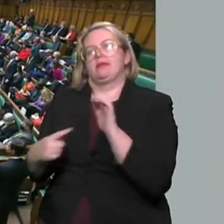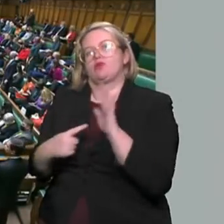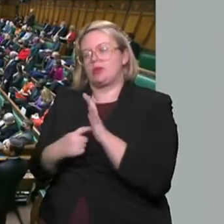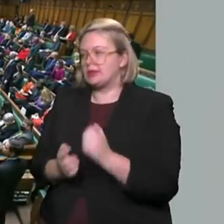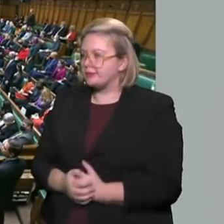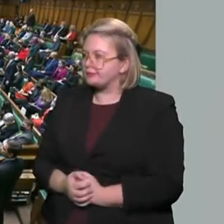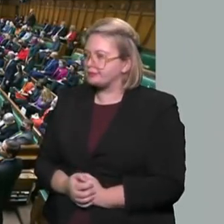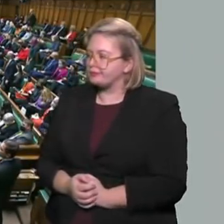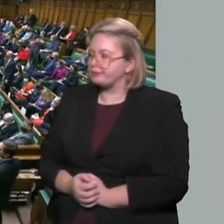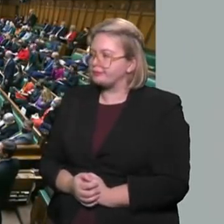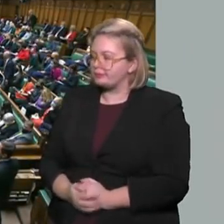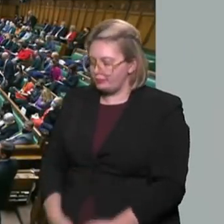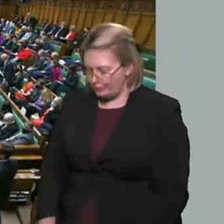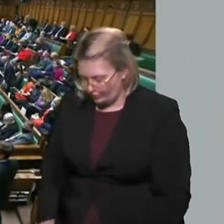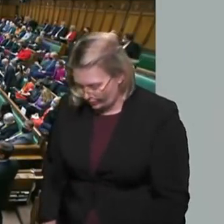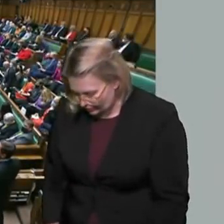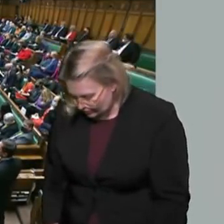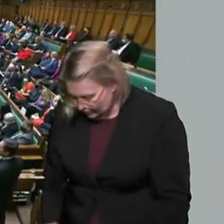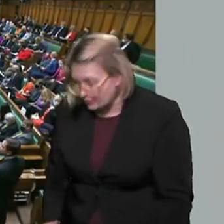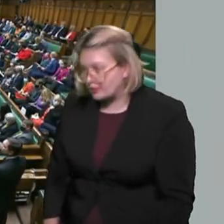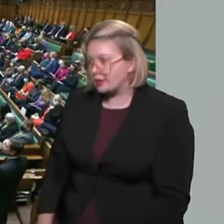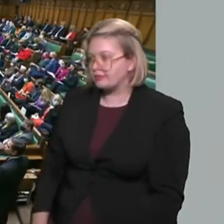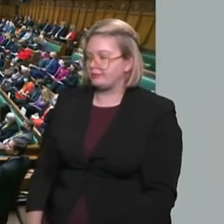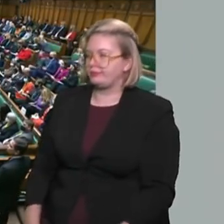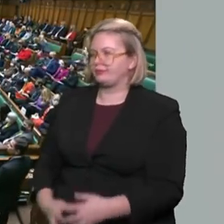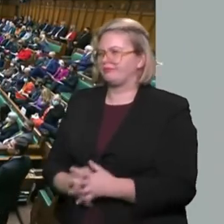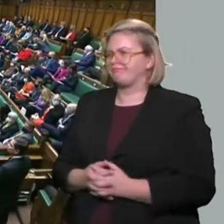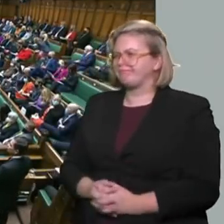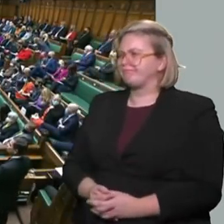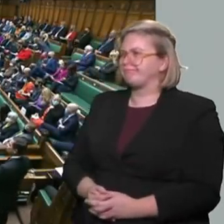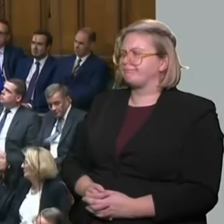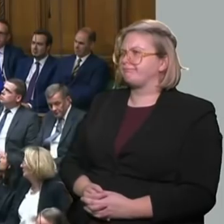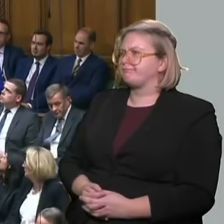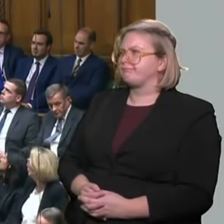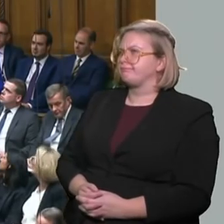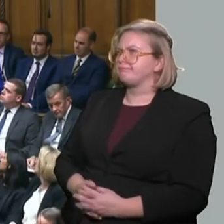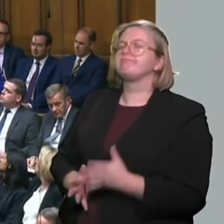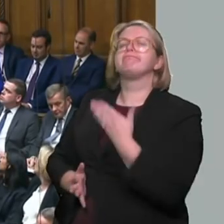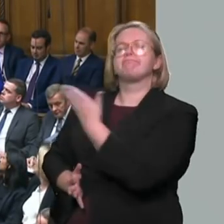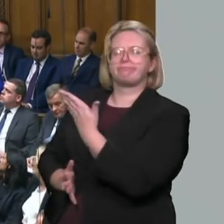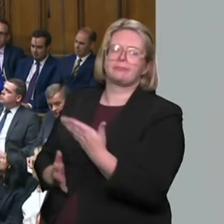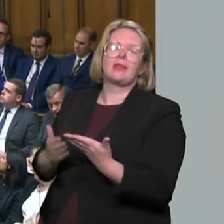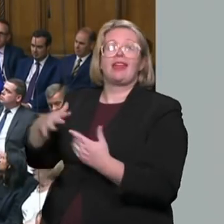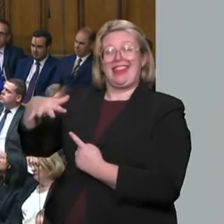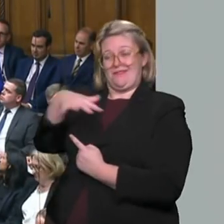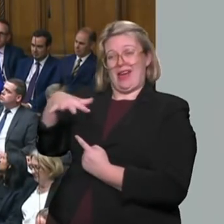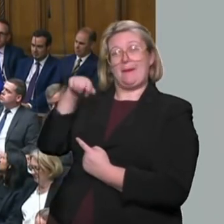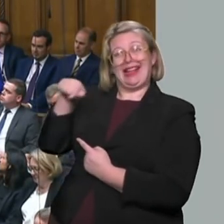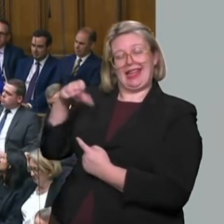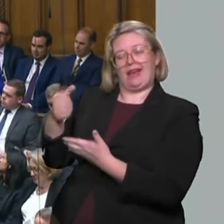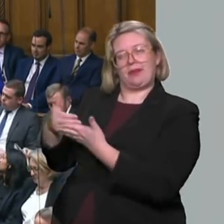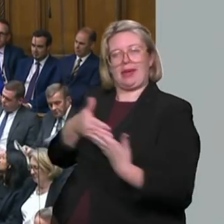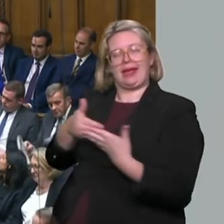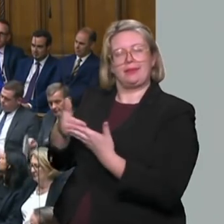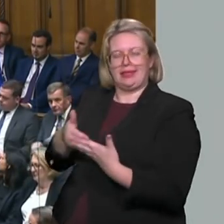Thank you, Mr Speaker. Having a prematurely born child in innatal intensive care means that for families every day can be a struggle, practically,